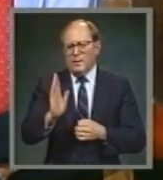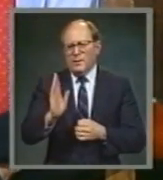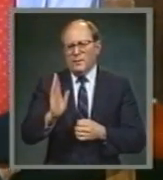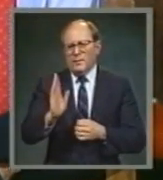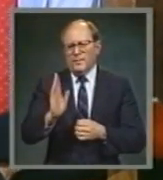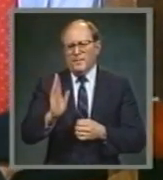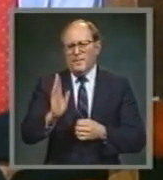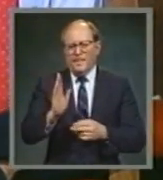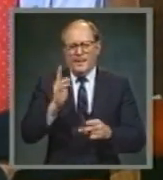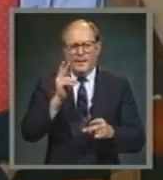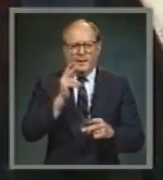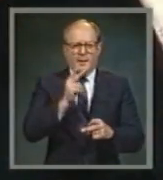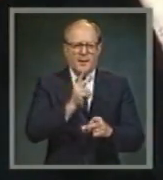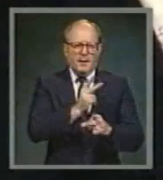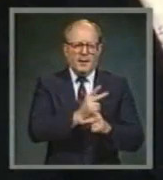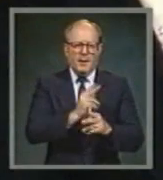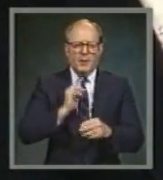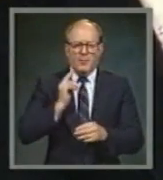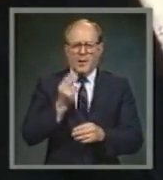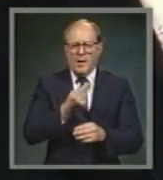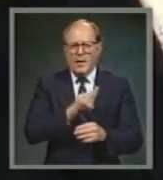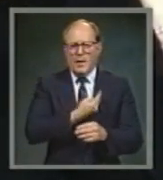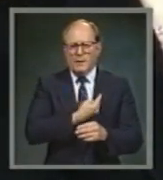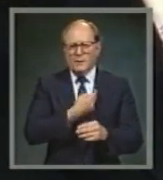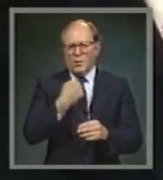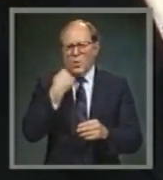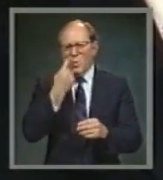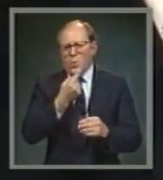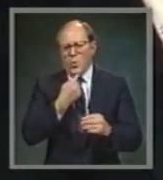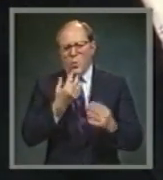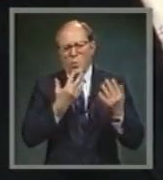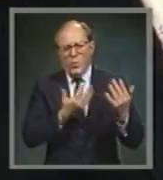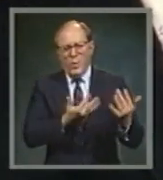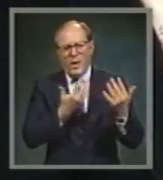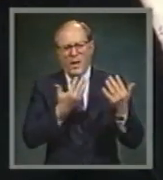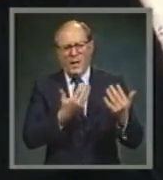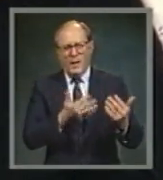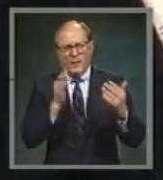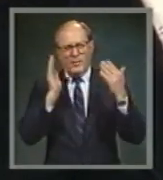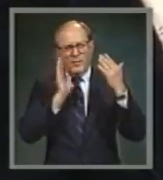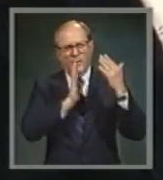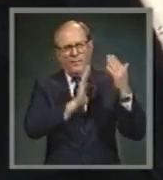O Jesus, blessed